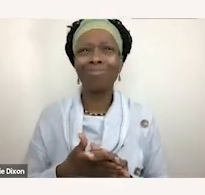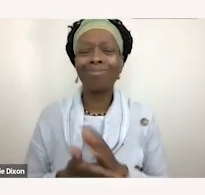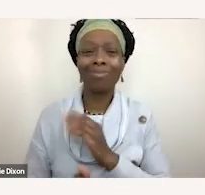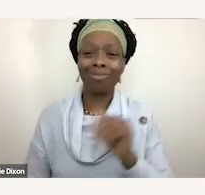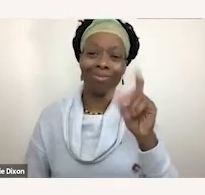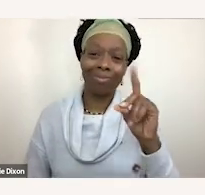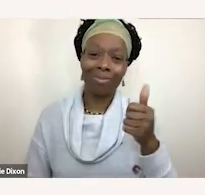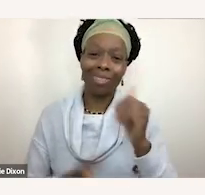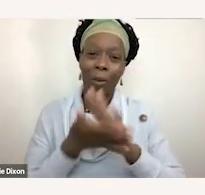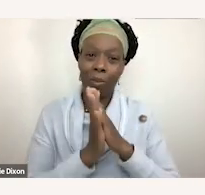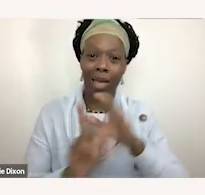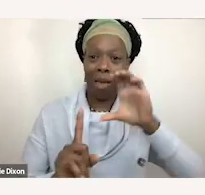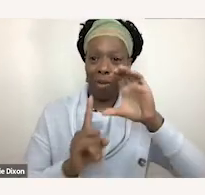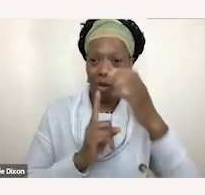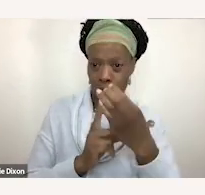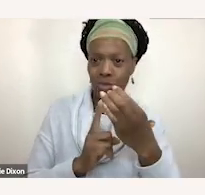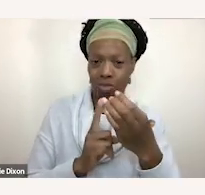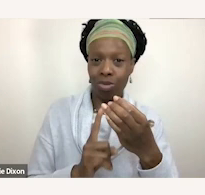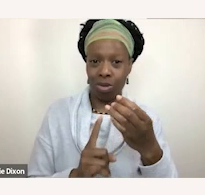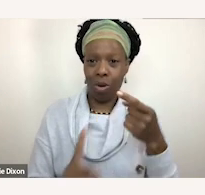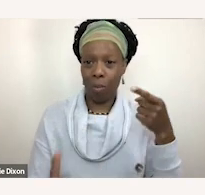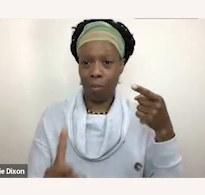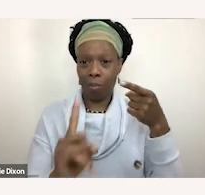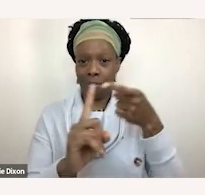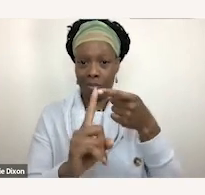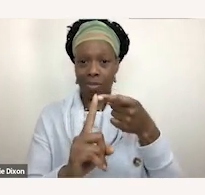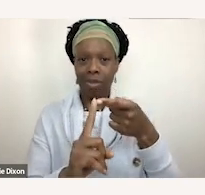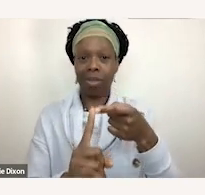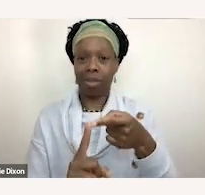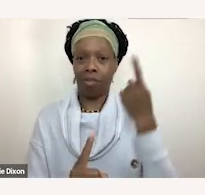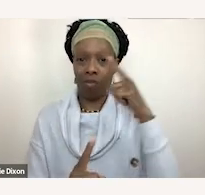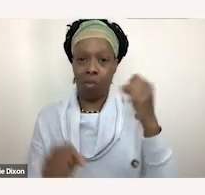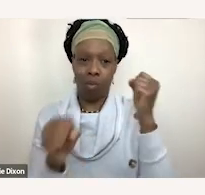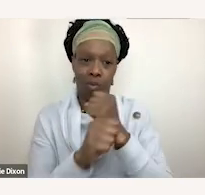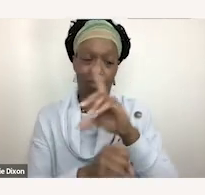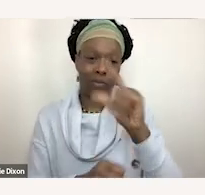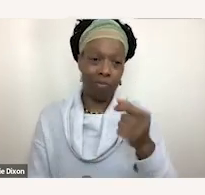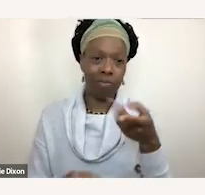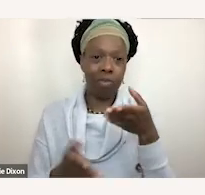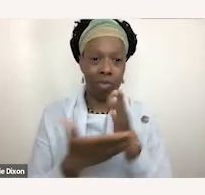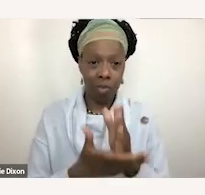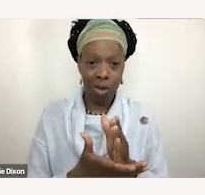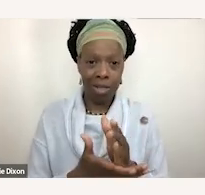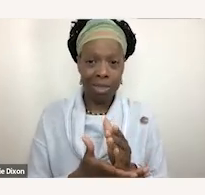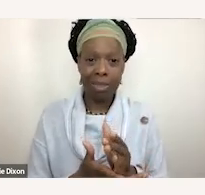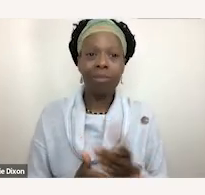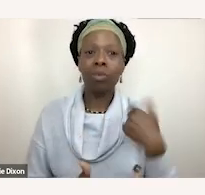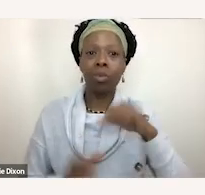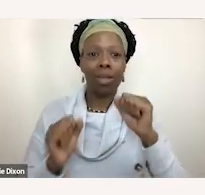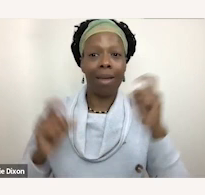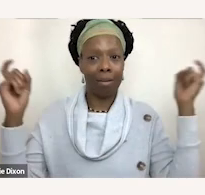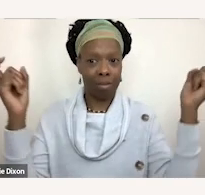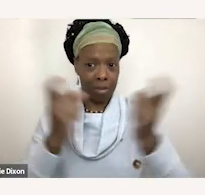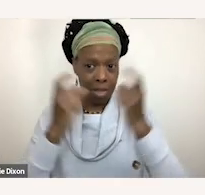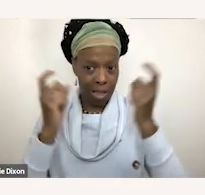milestone in the fights for disability rights and disability justice we can absolutely celebrate the impact